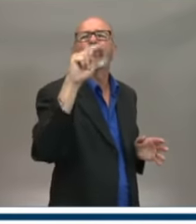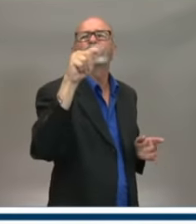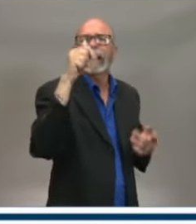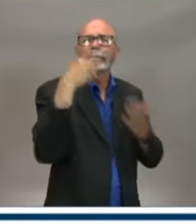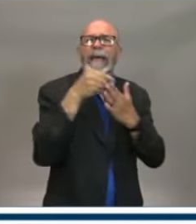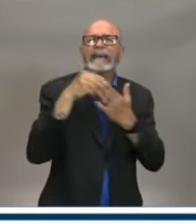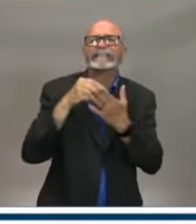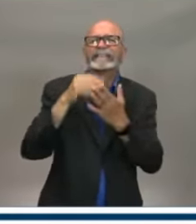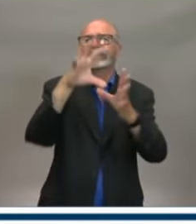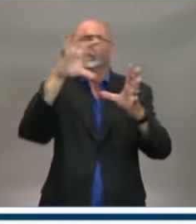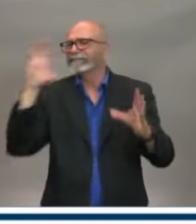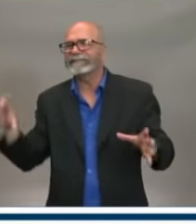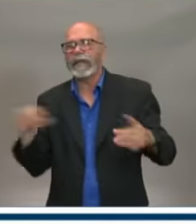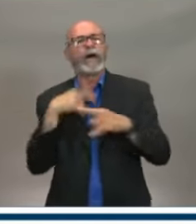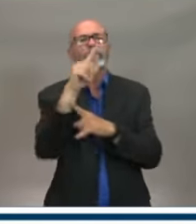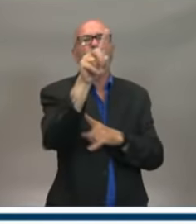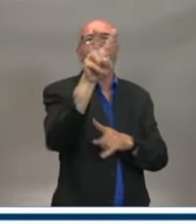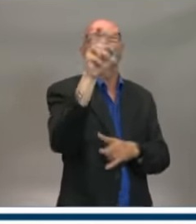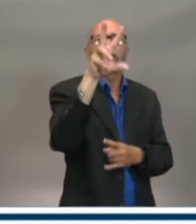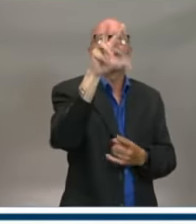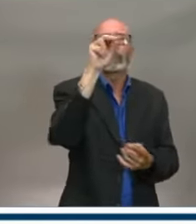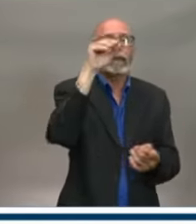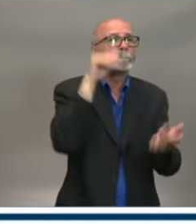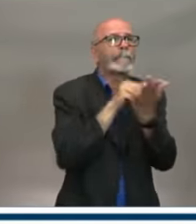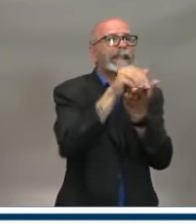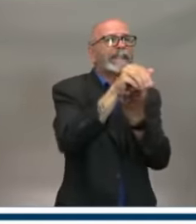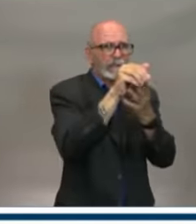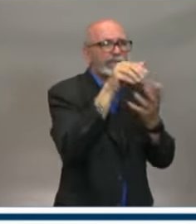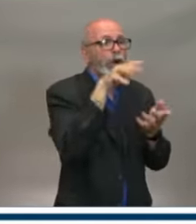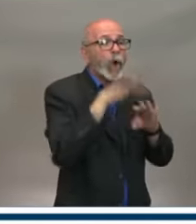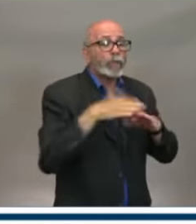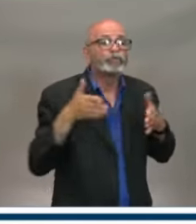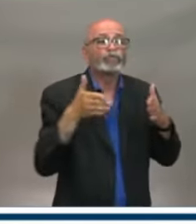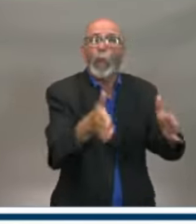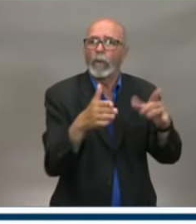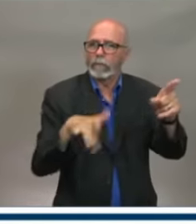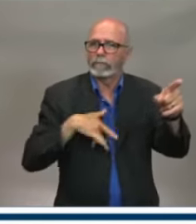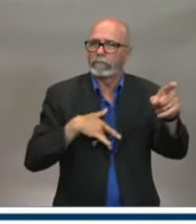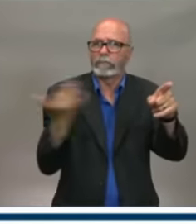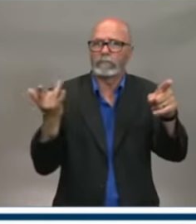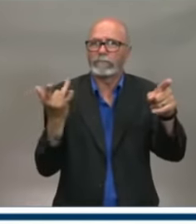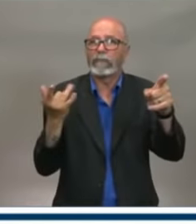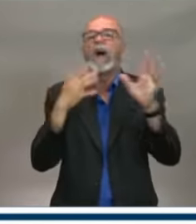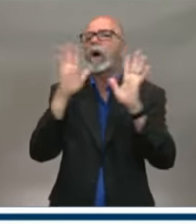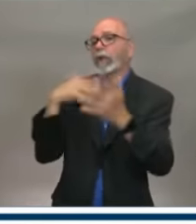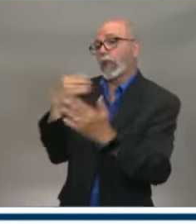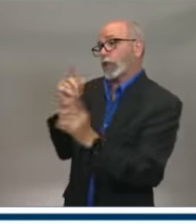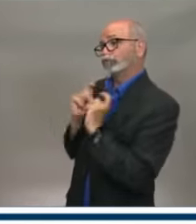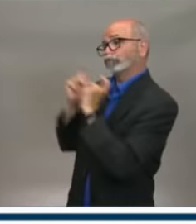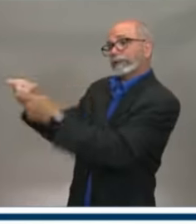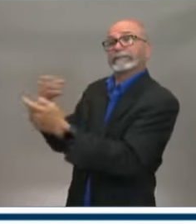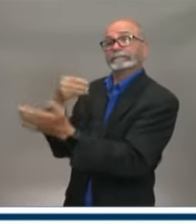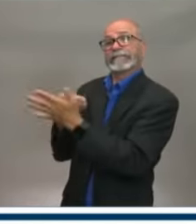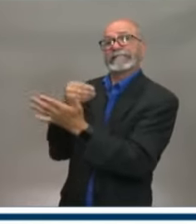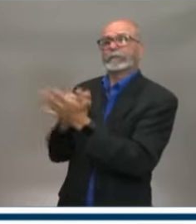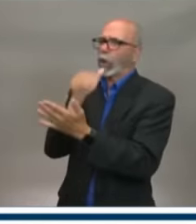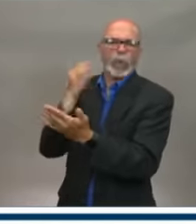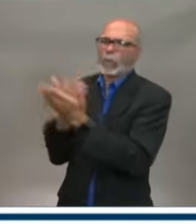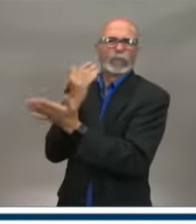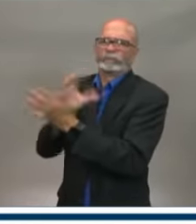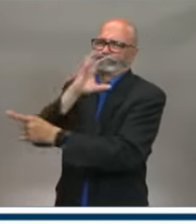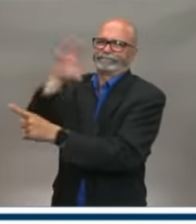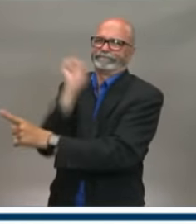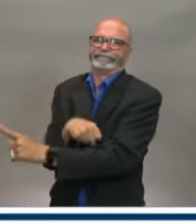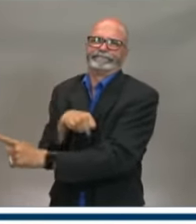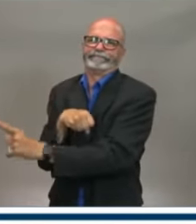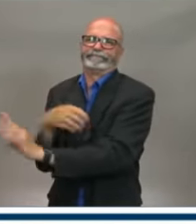infrastructure. Okay, so the grant program is not new money. It's money that we had set aside at Dalhousie. The two previous programs that